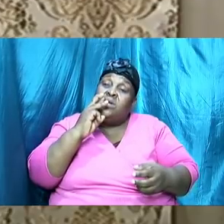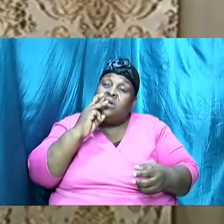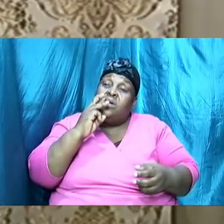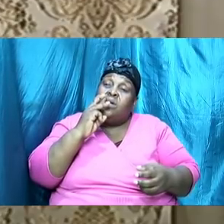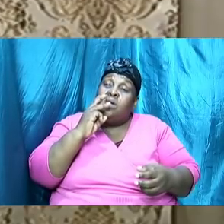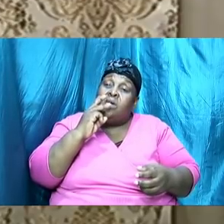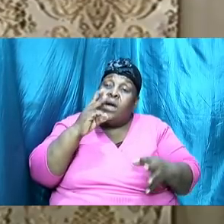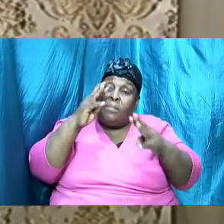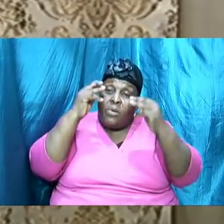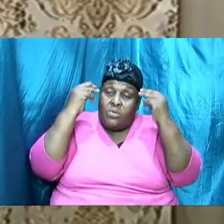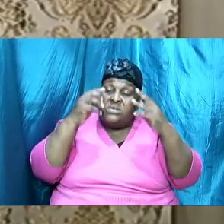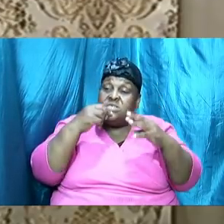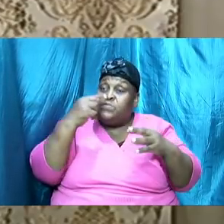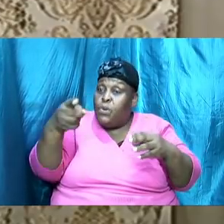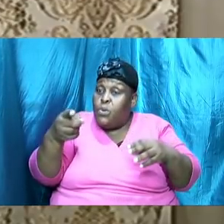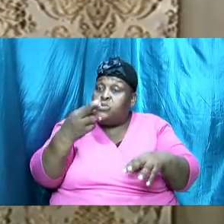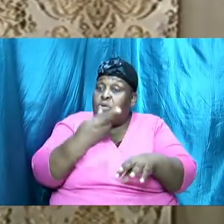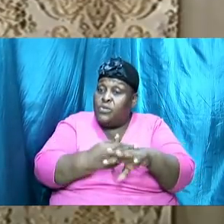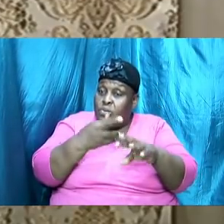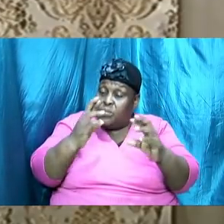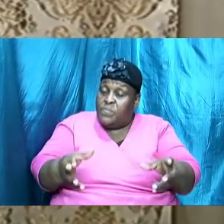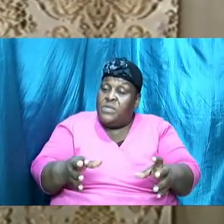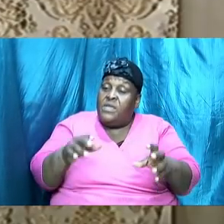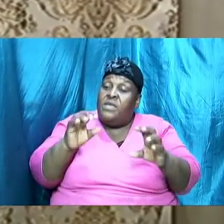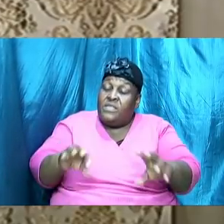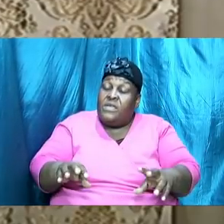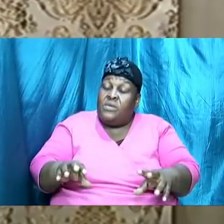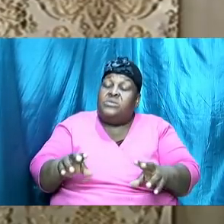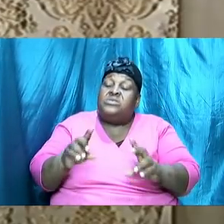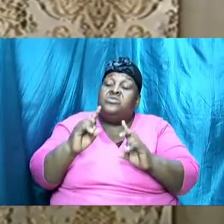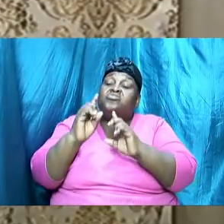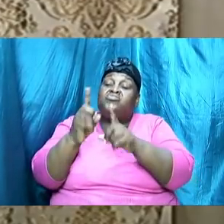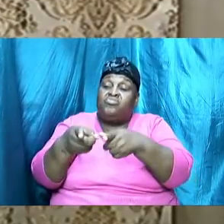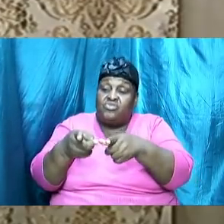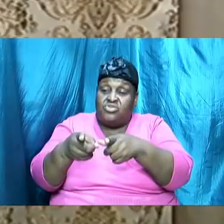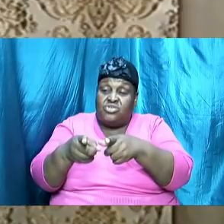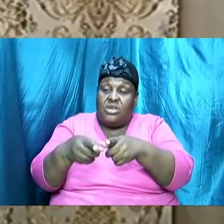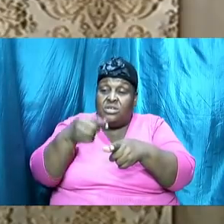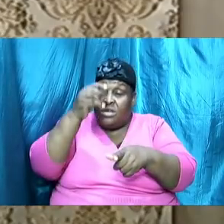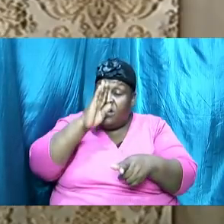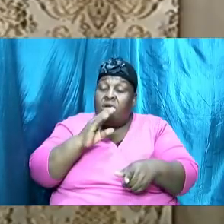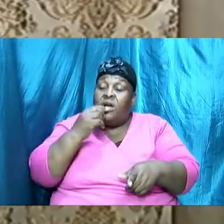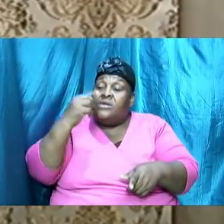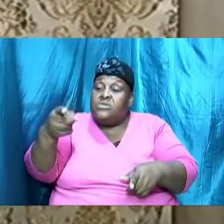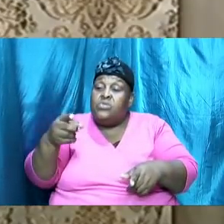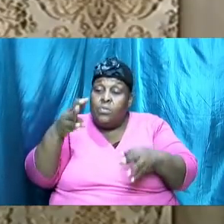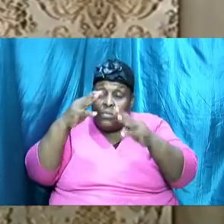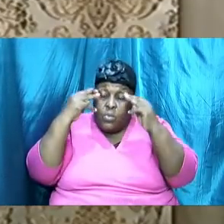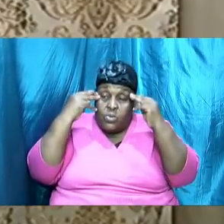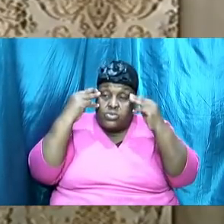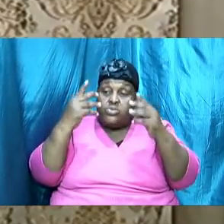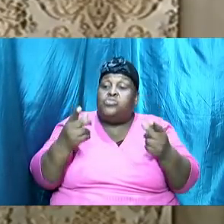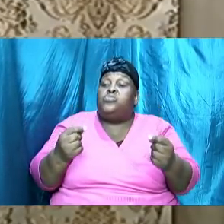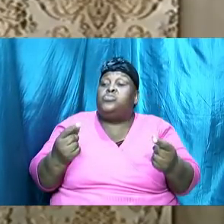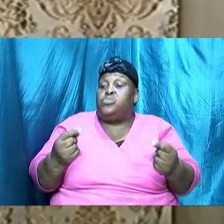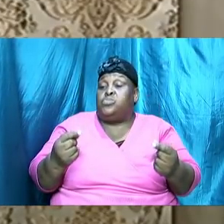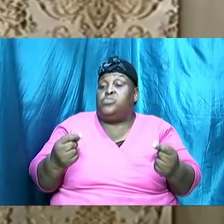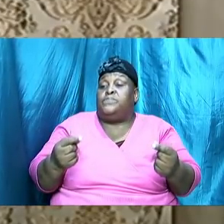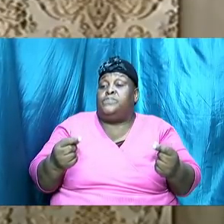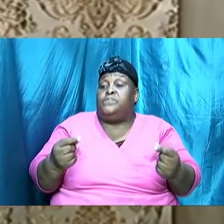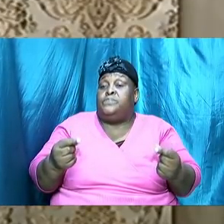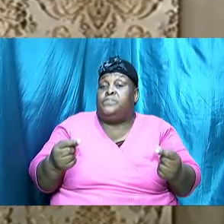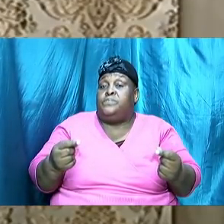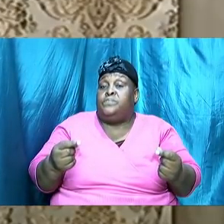spoke to the rock that was the instruction he would have had and he did just that